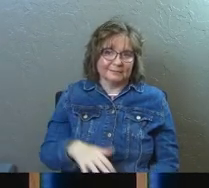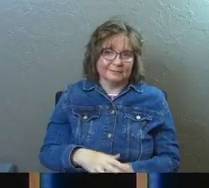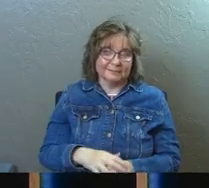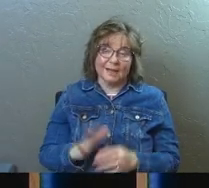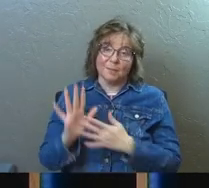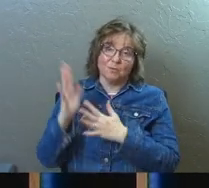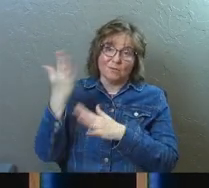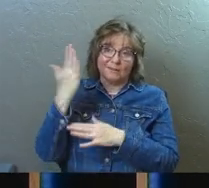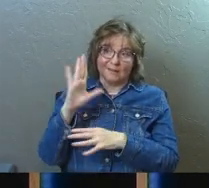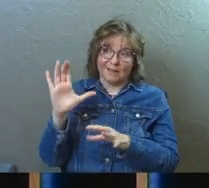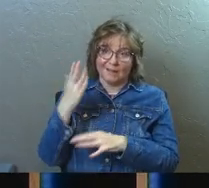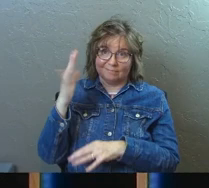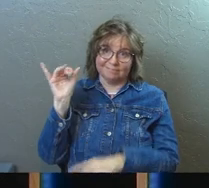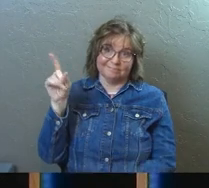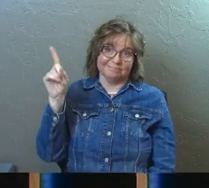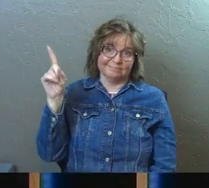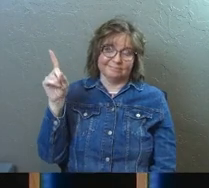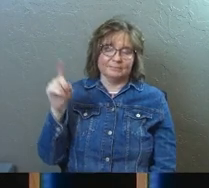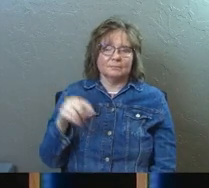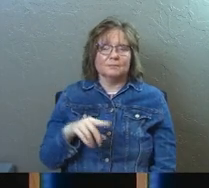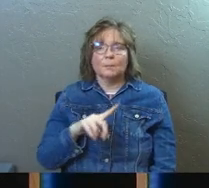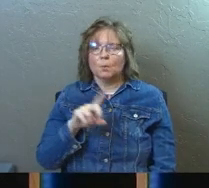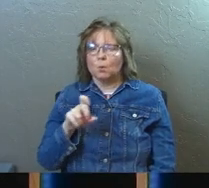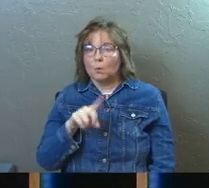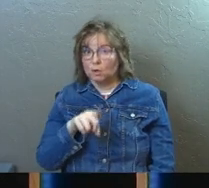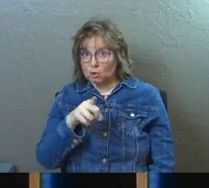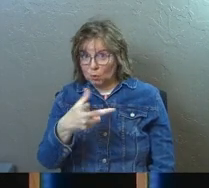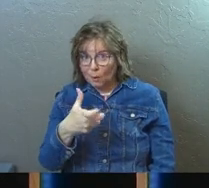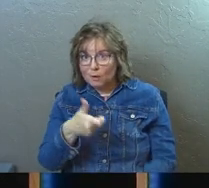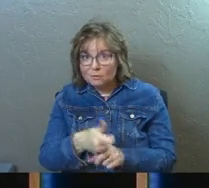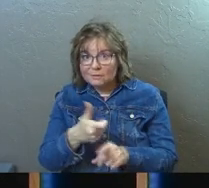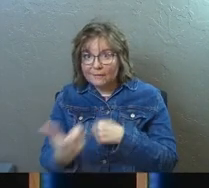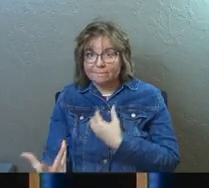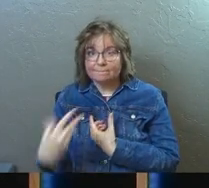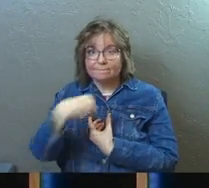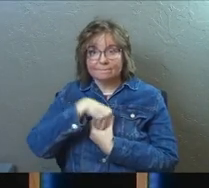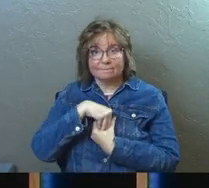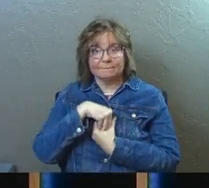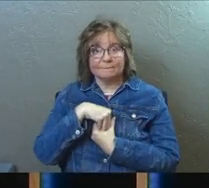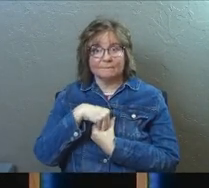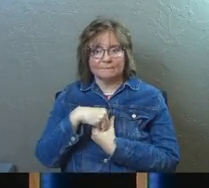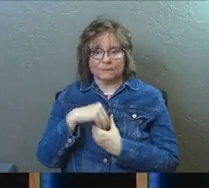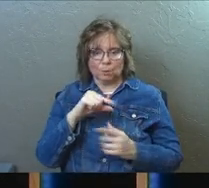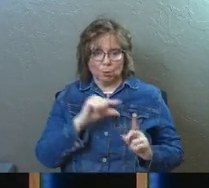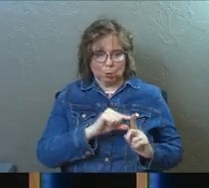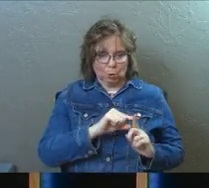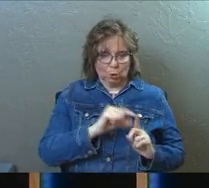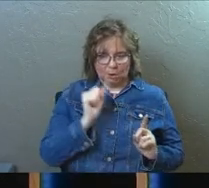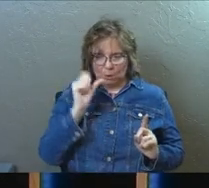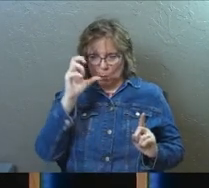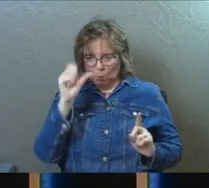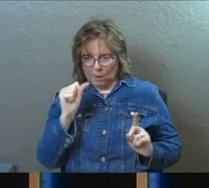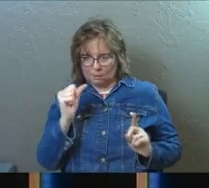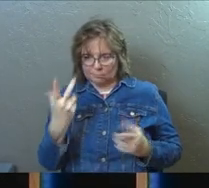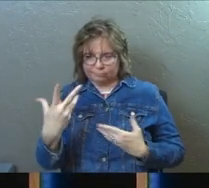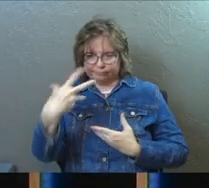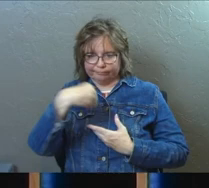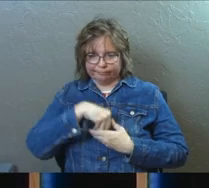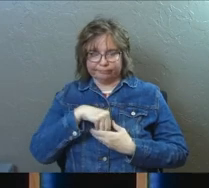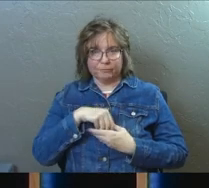God. God did a thing. Question is, do you want it in your life? Do you want word and wonder in your life?